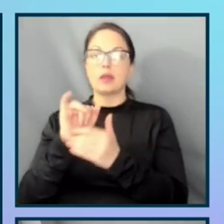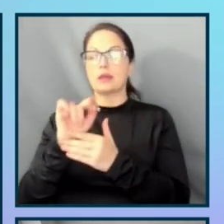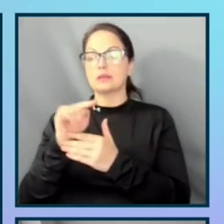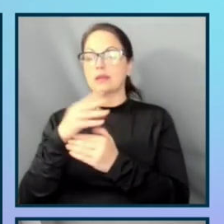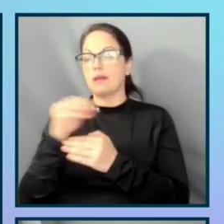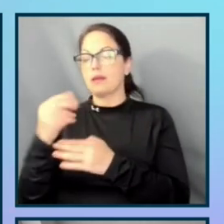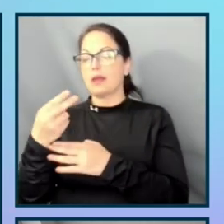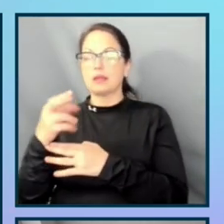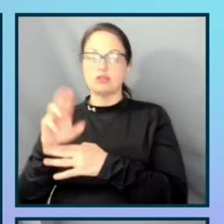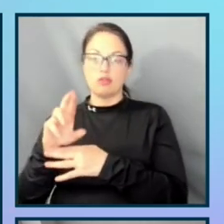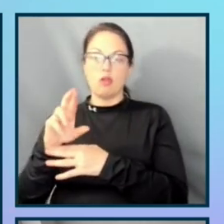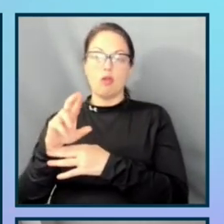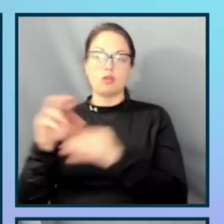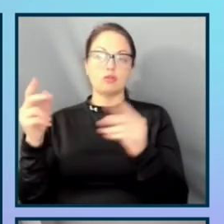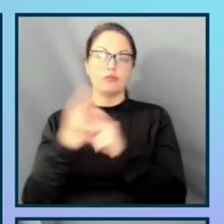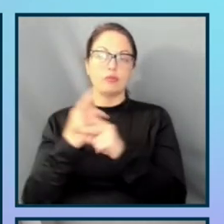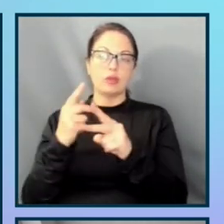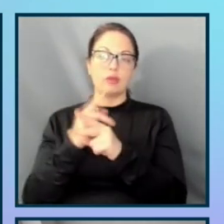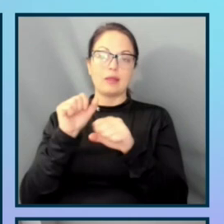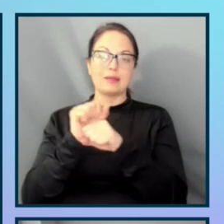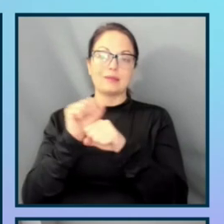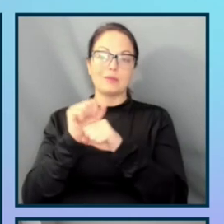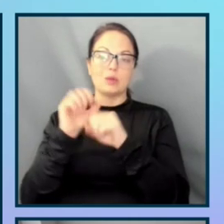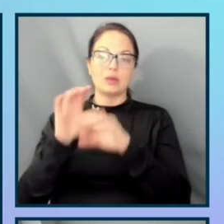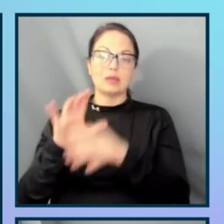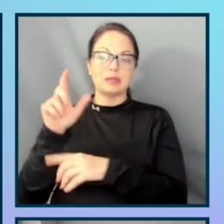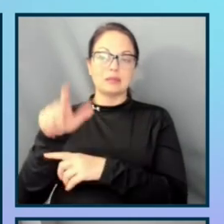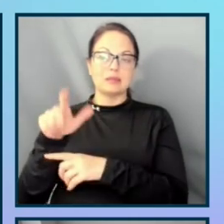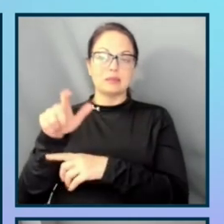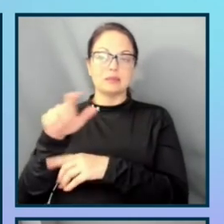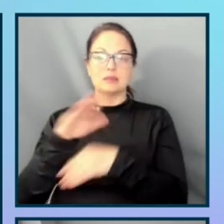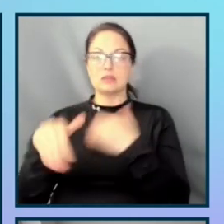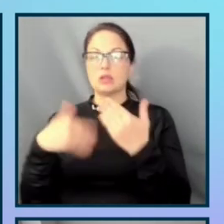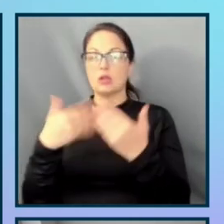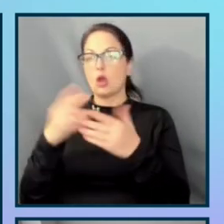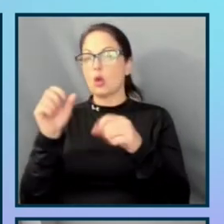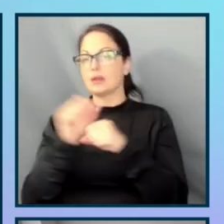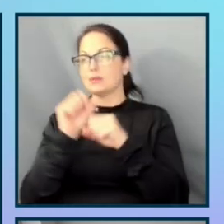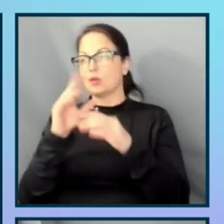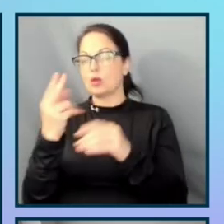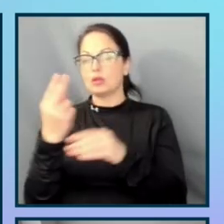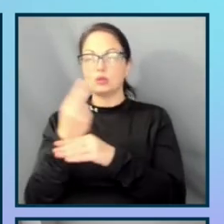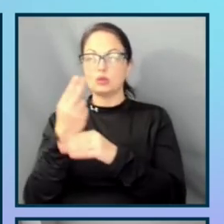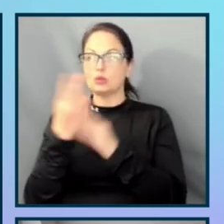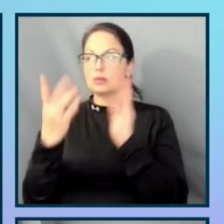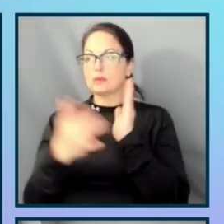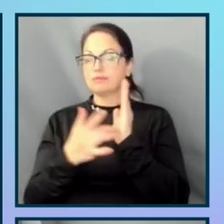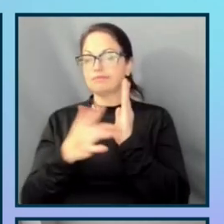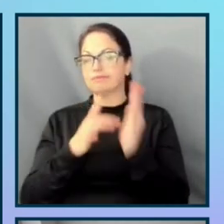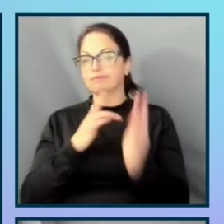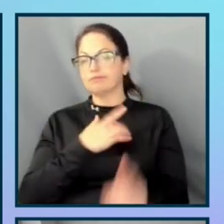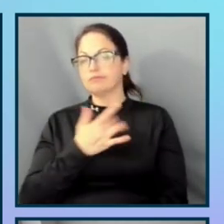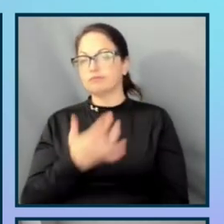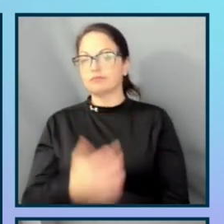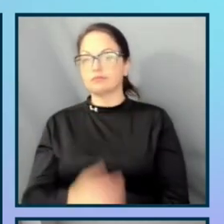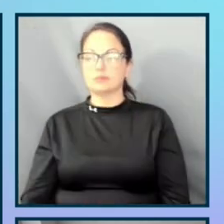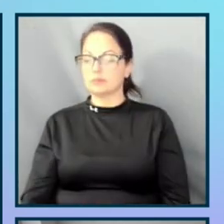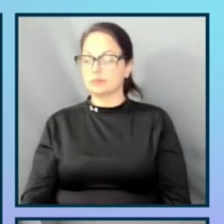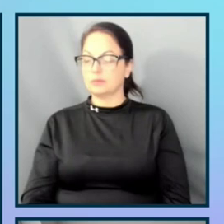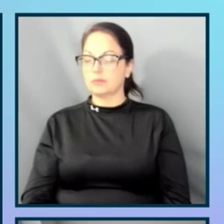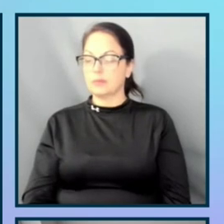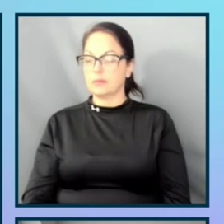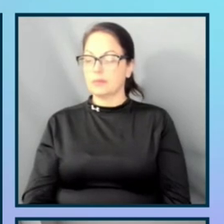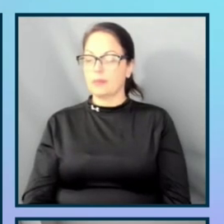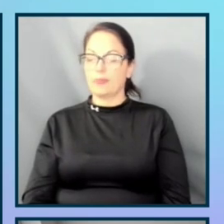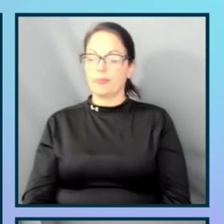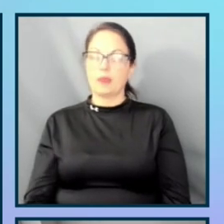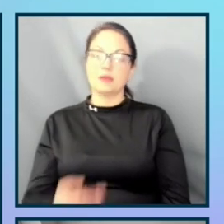Prioritize technology needs. You know, all our employees use technology in some ways or another. For us, the quickest win is to